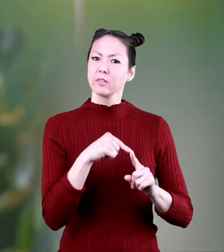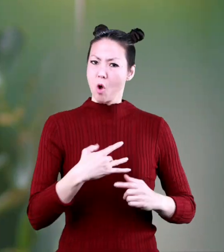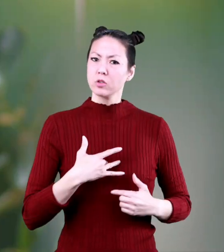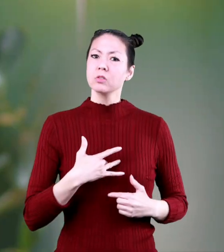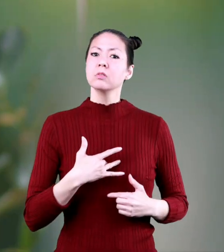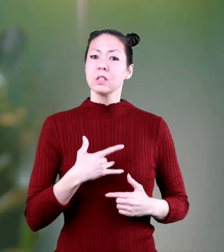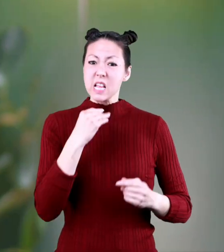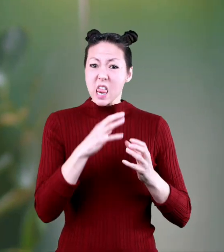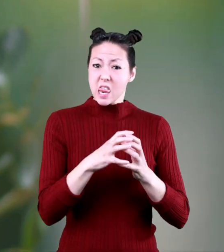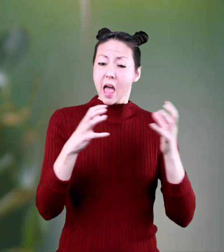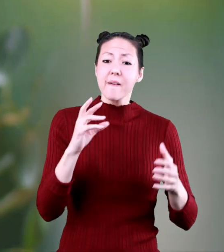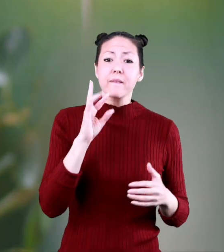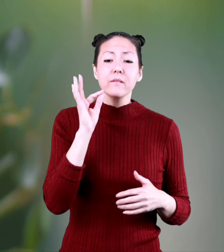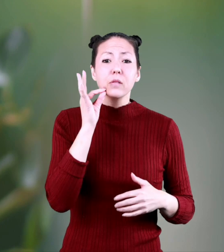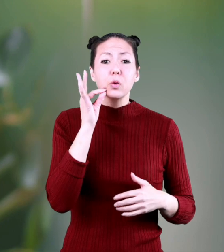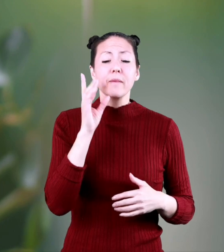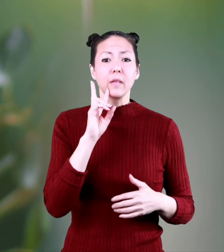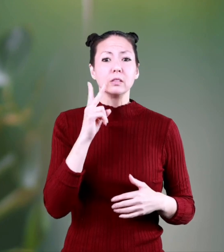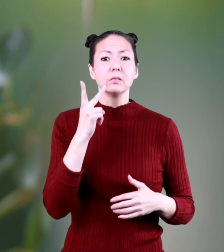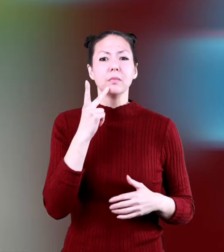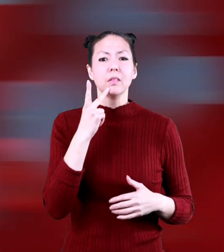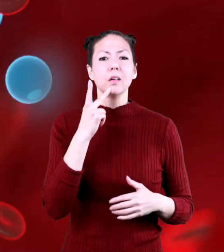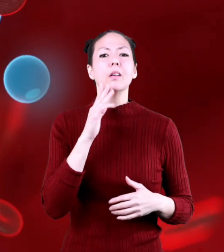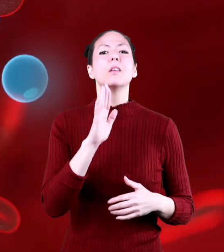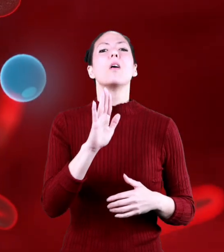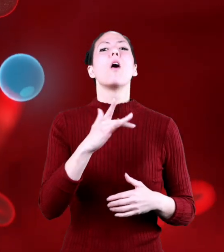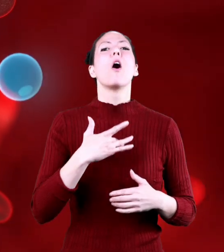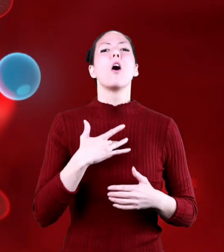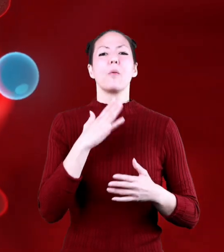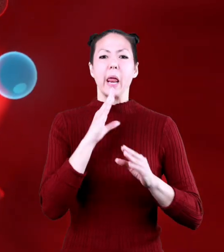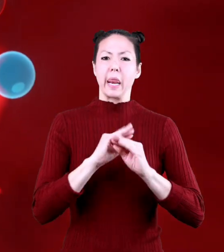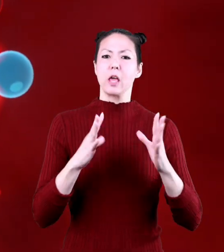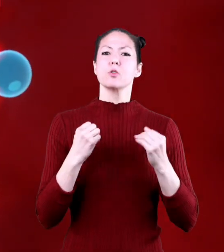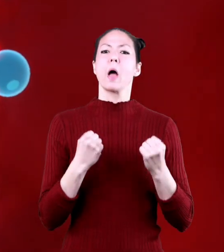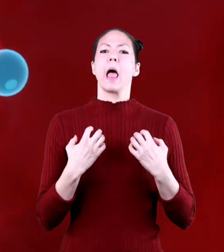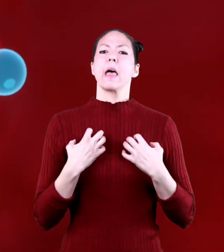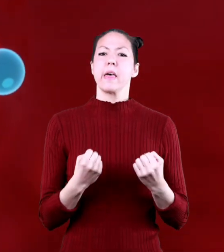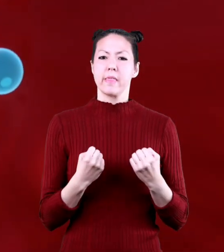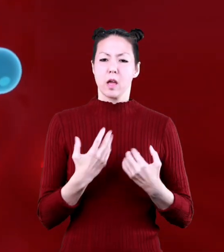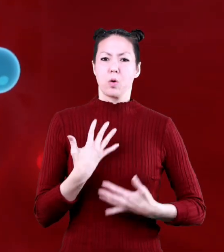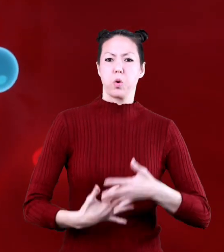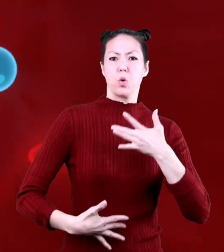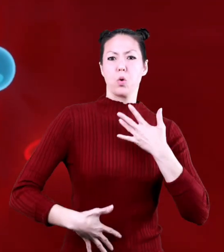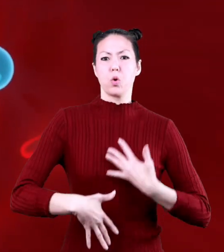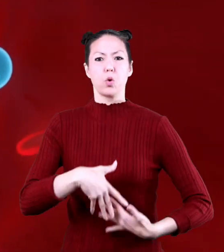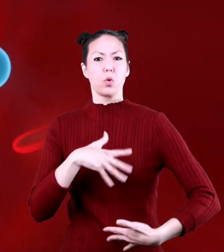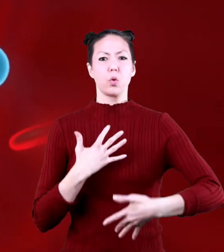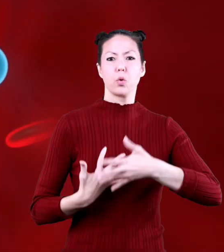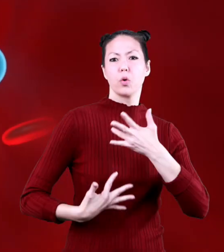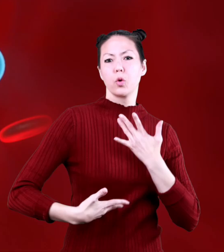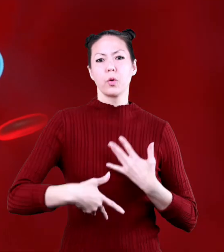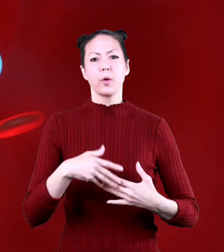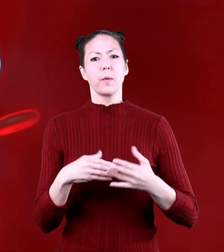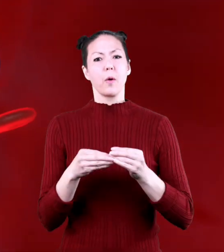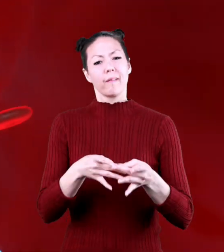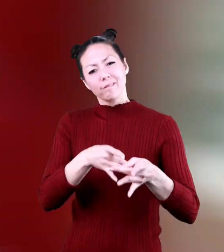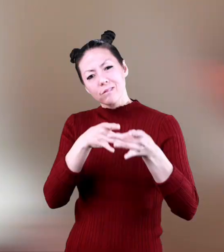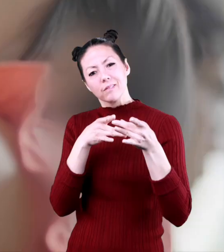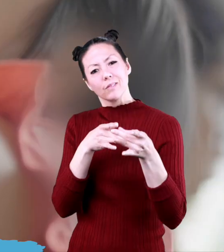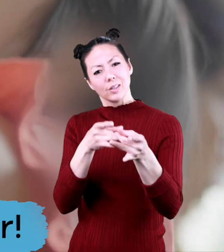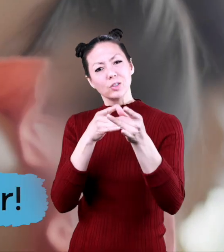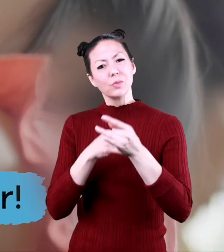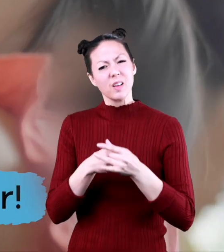eating lots of vegetables and fruits help keep your arteries clear to help blood flow through your body and more efficiently